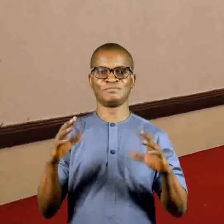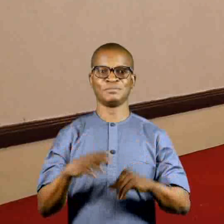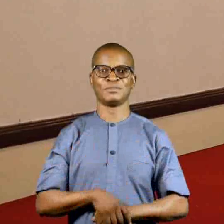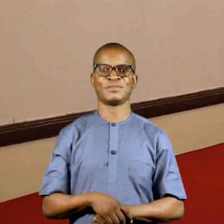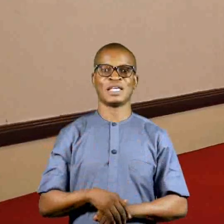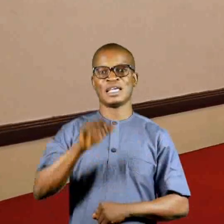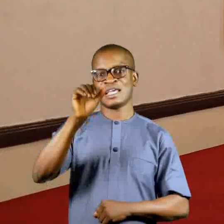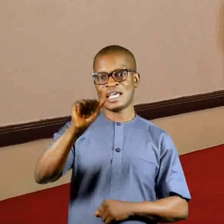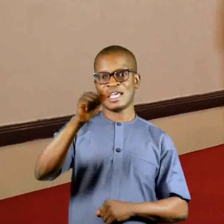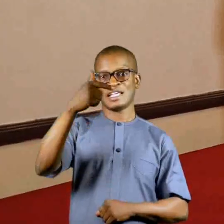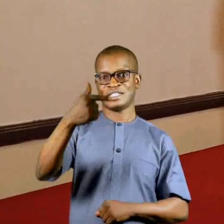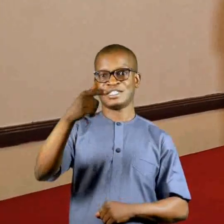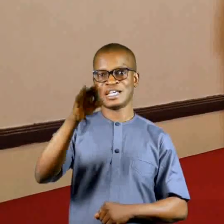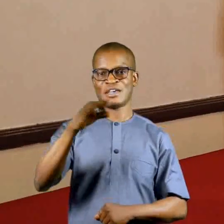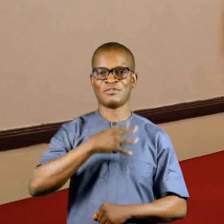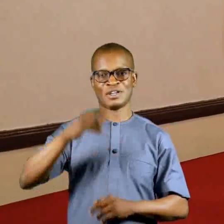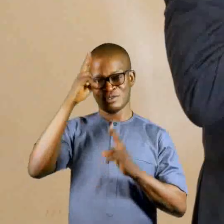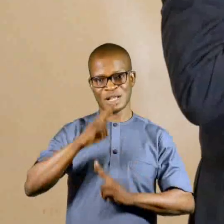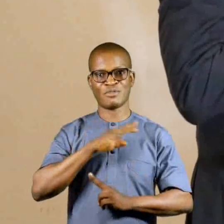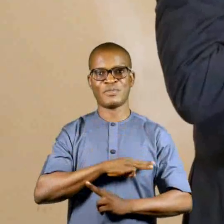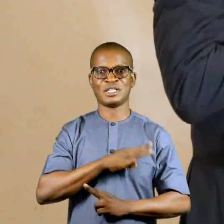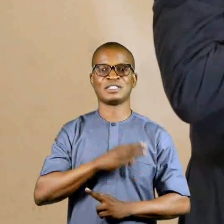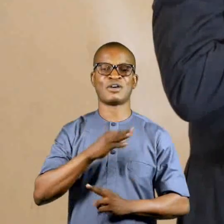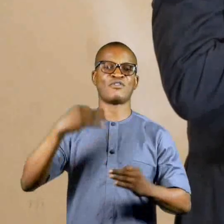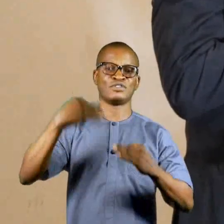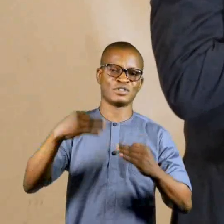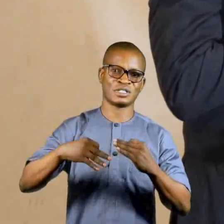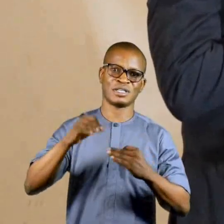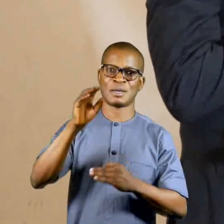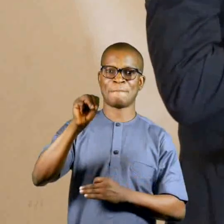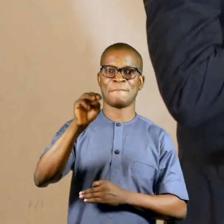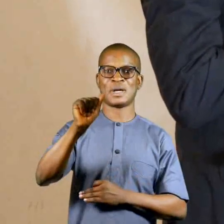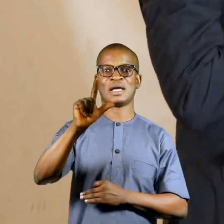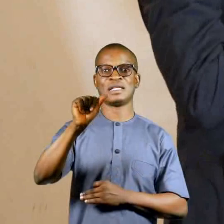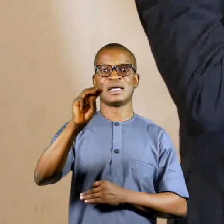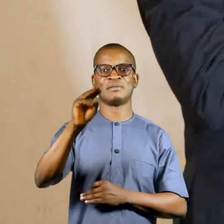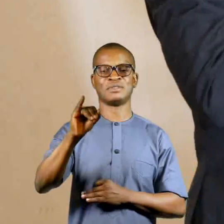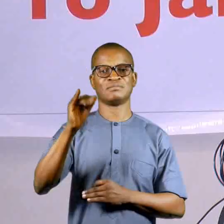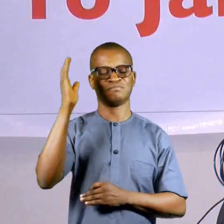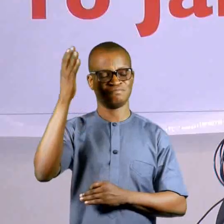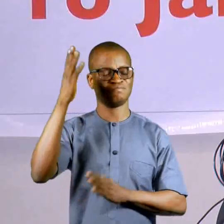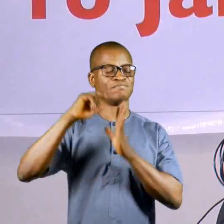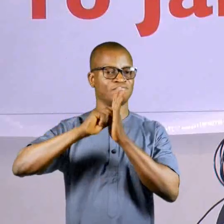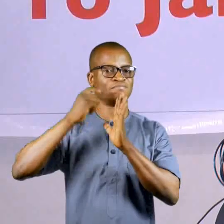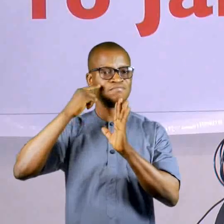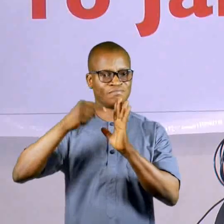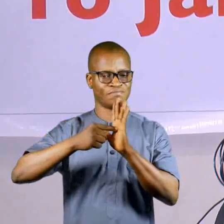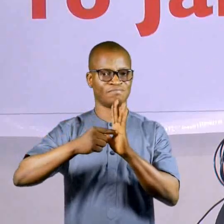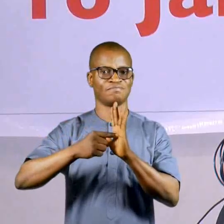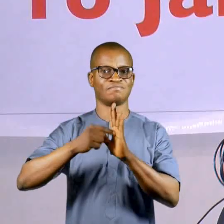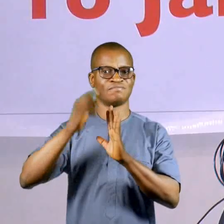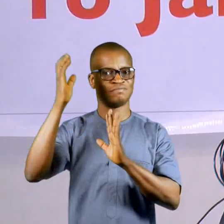The Attorney General and Honorable Minister of Justice Abubakar Malami delivered the keynote address. The workshop